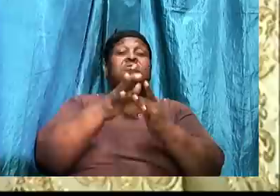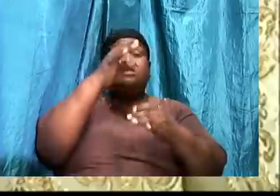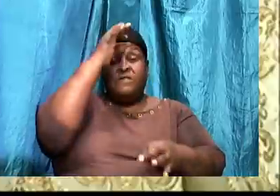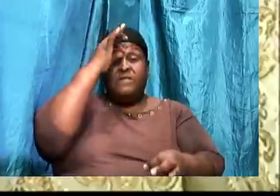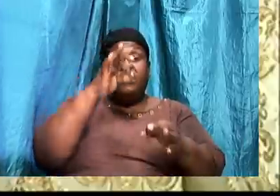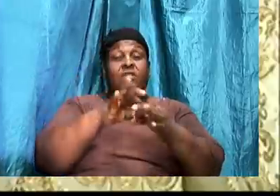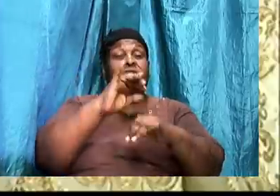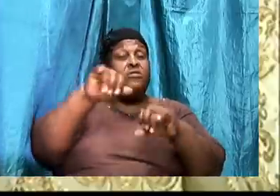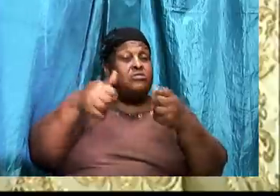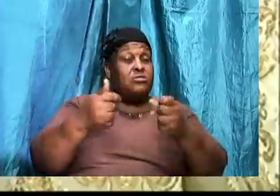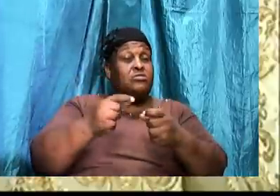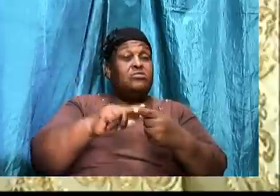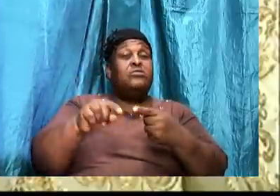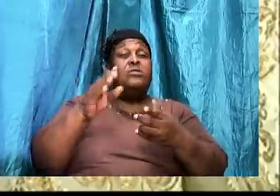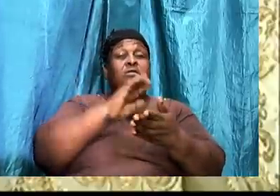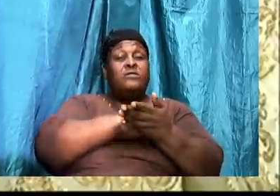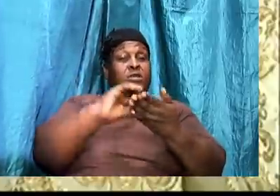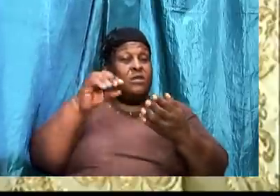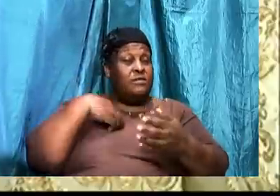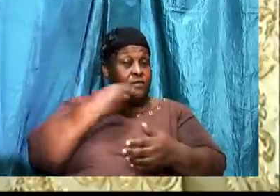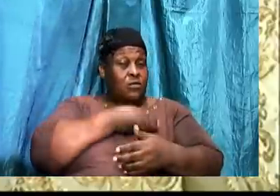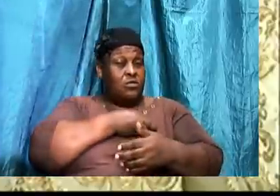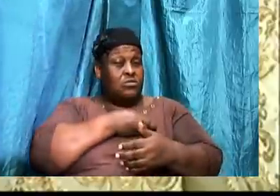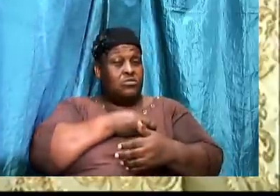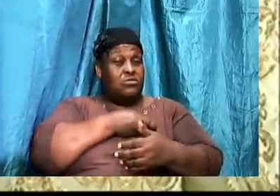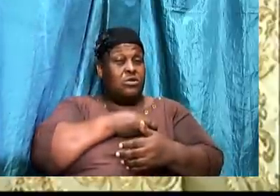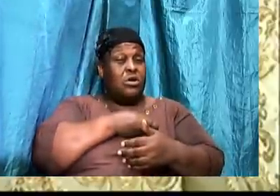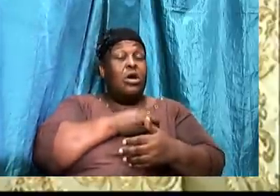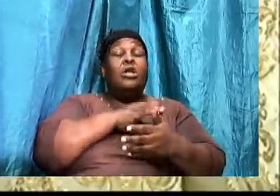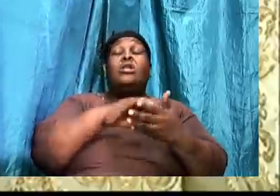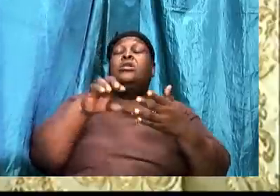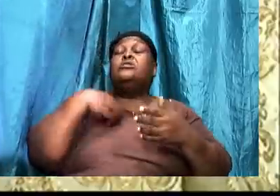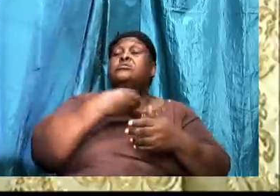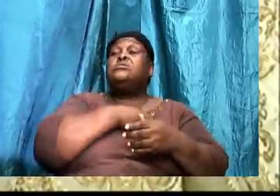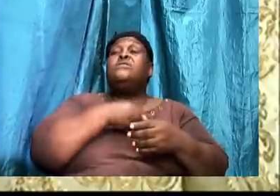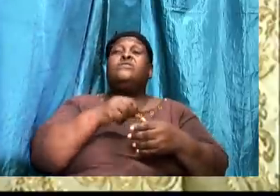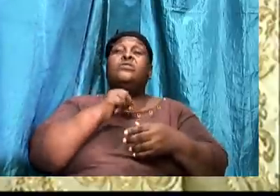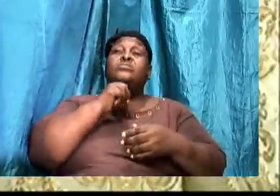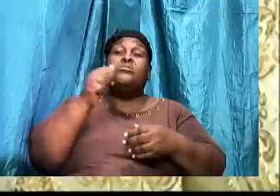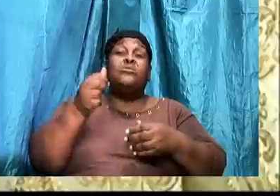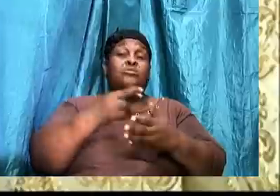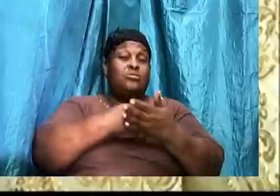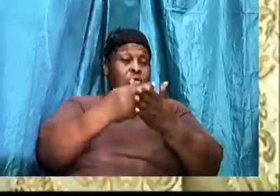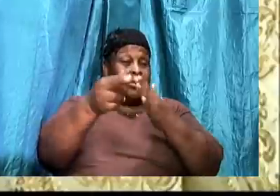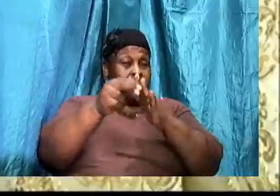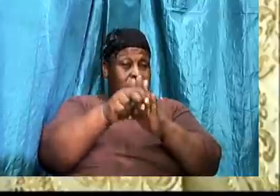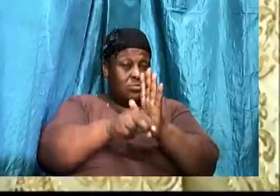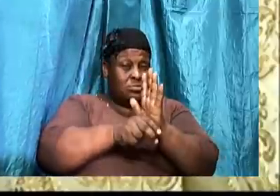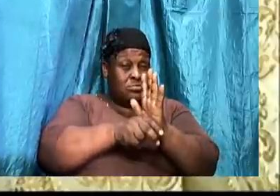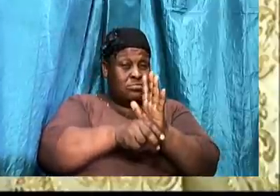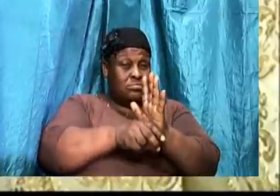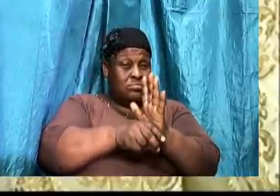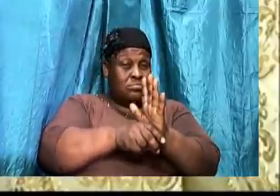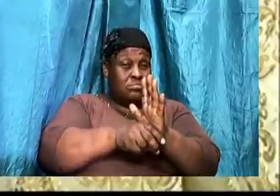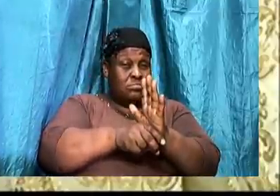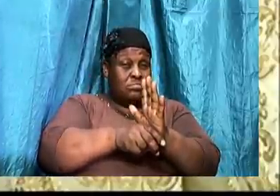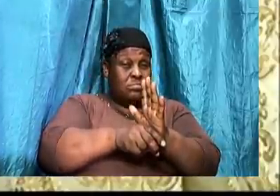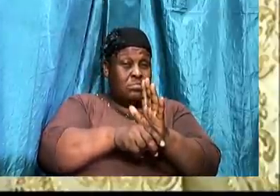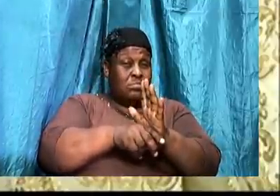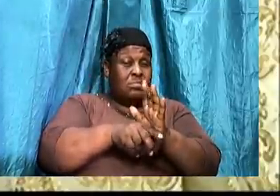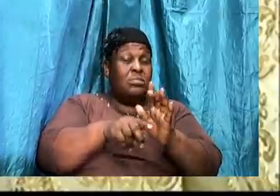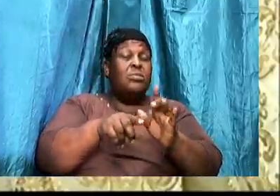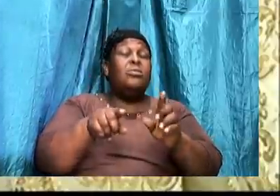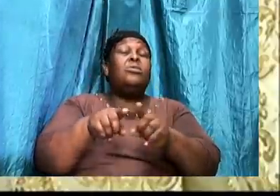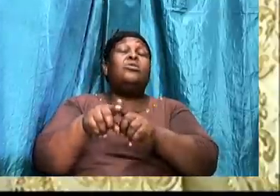all unrighteousness. We also said to ward off the attack on the mind that we